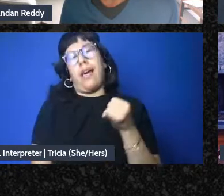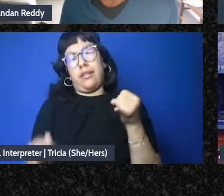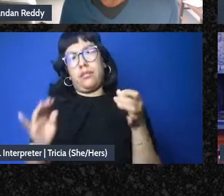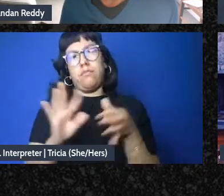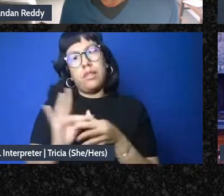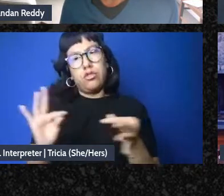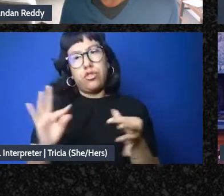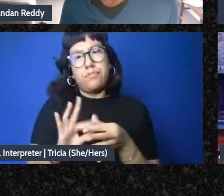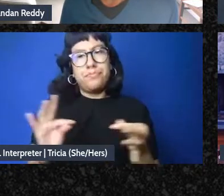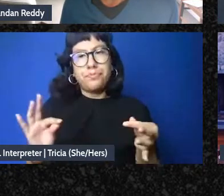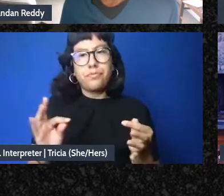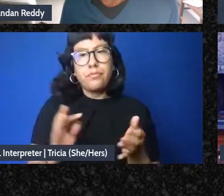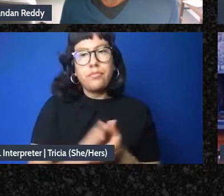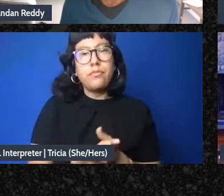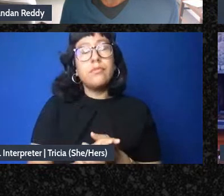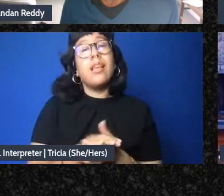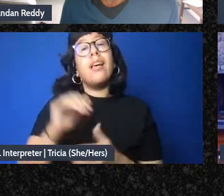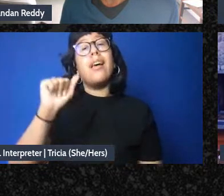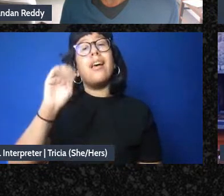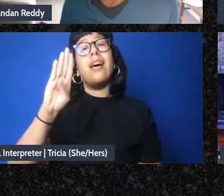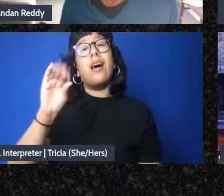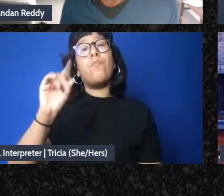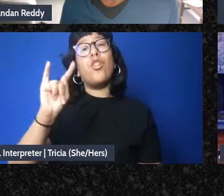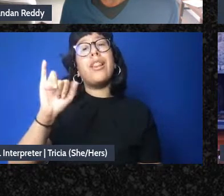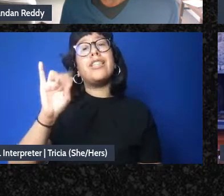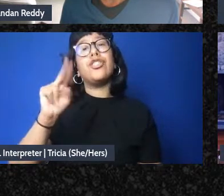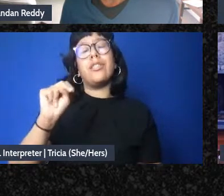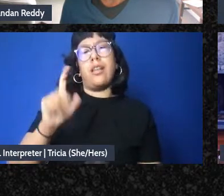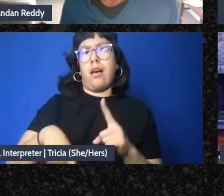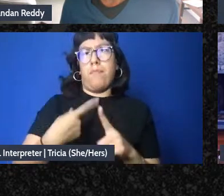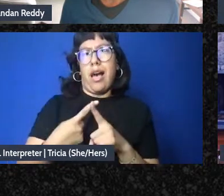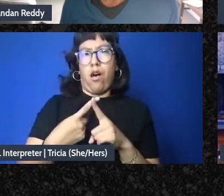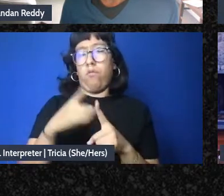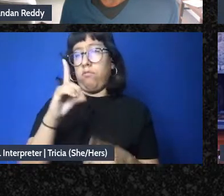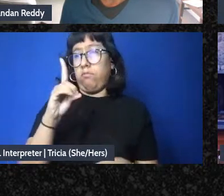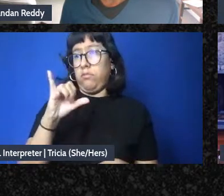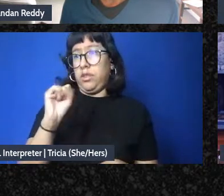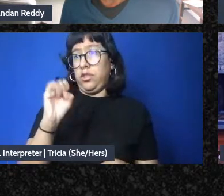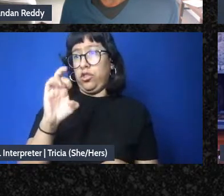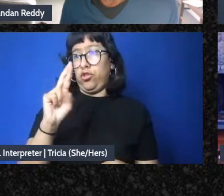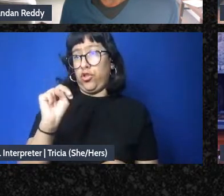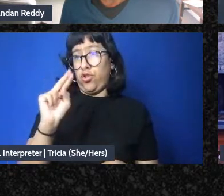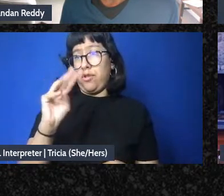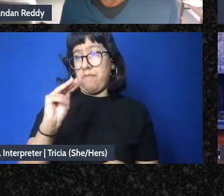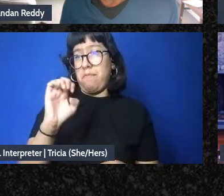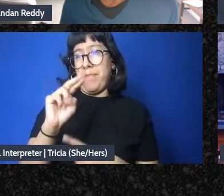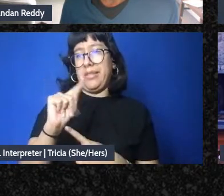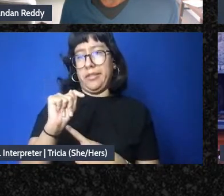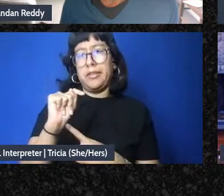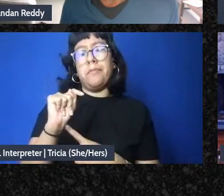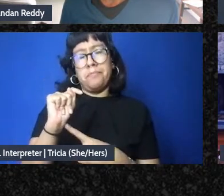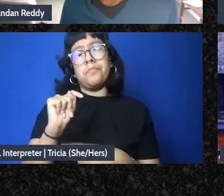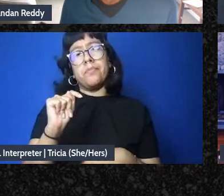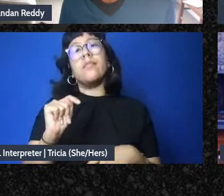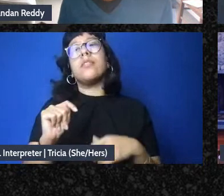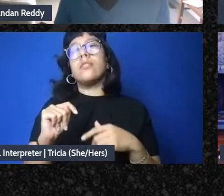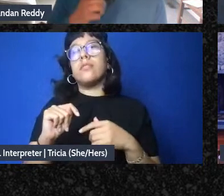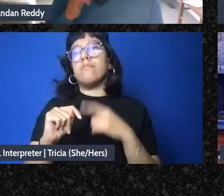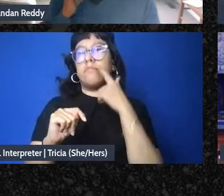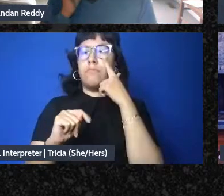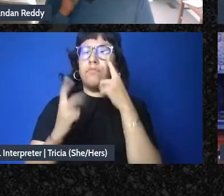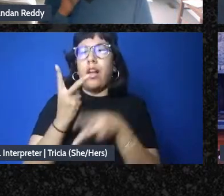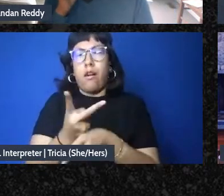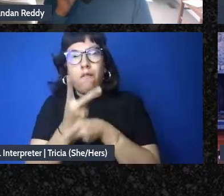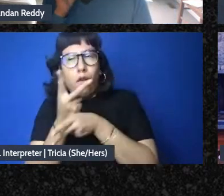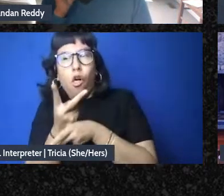think you know abolition is about discernment so when Adrian's talking about like you know people messing with the state and trying to figure